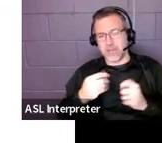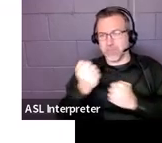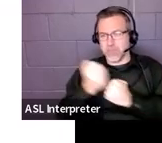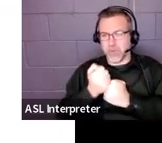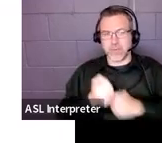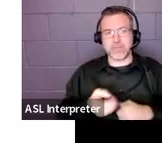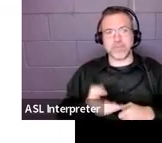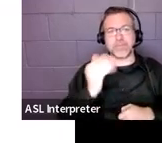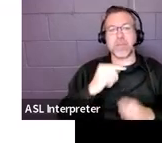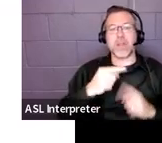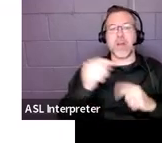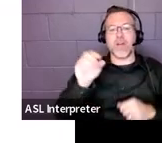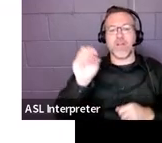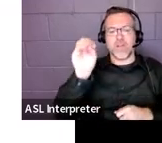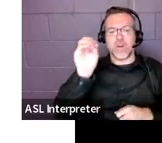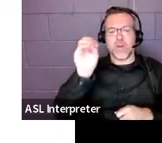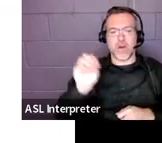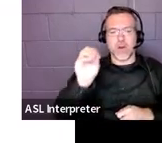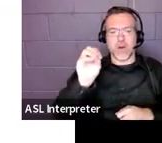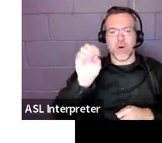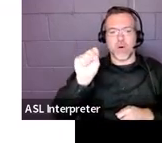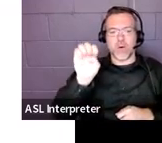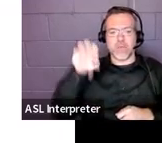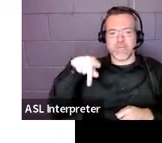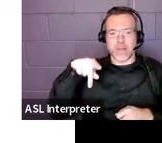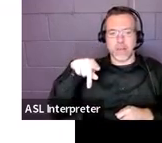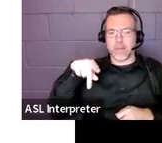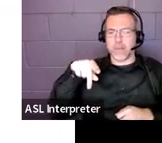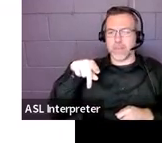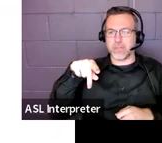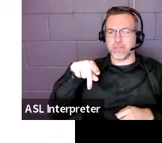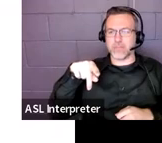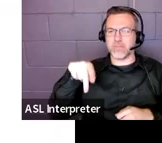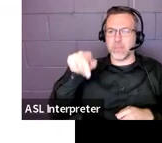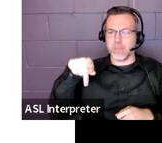this is from the OSEP PDF. So,